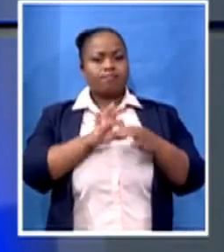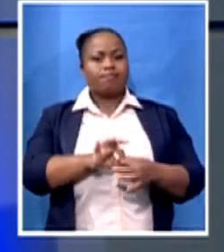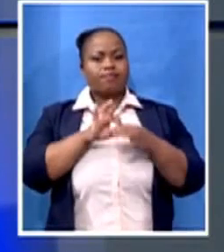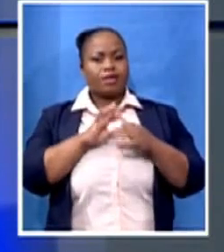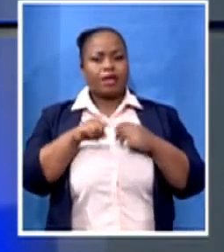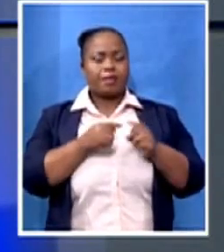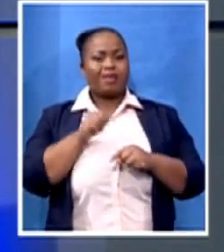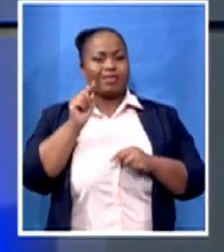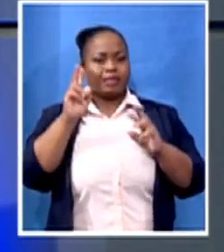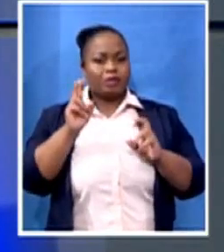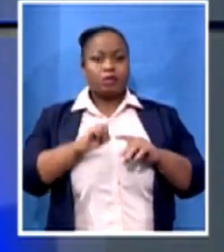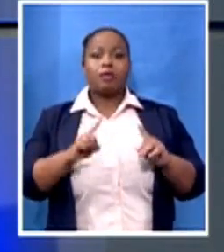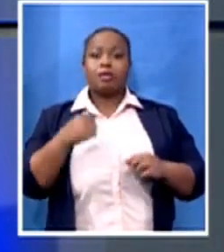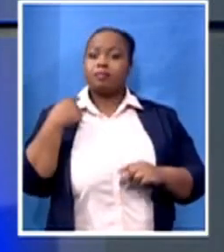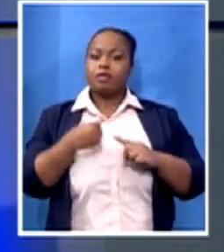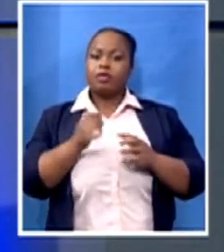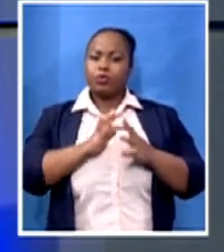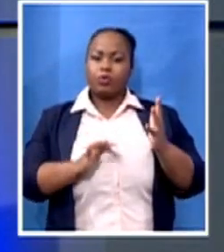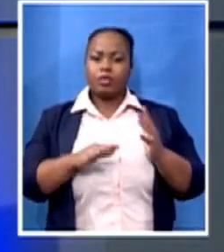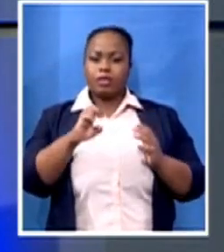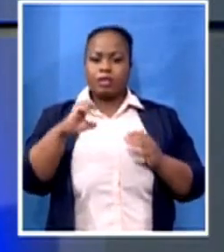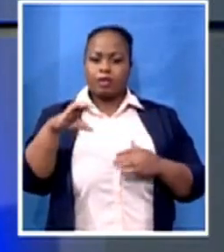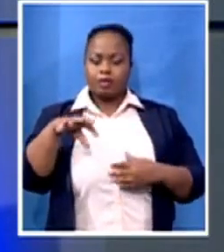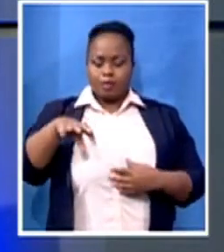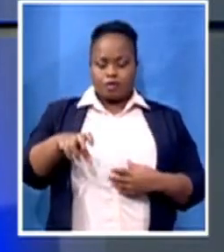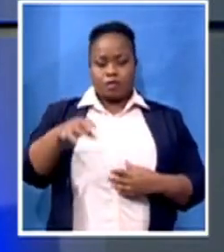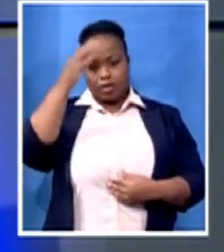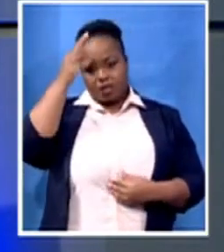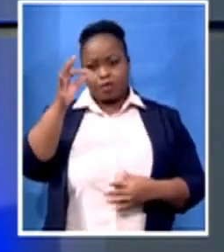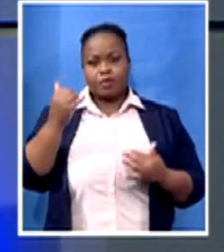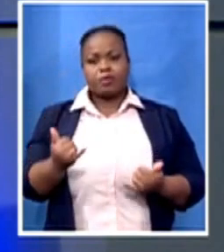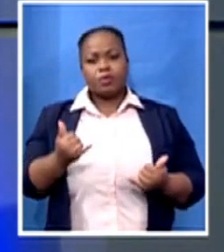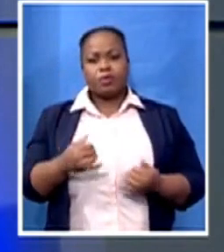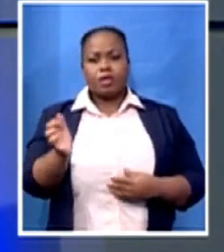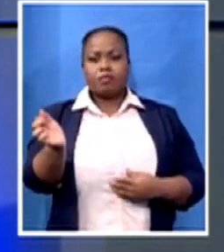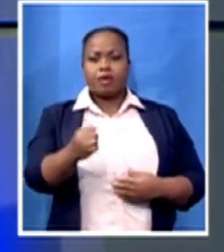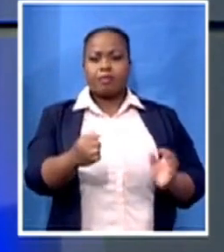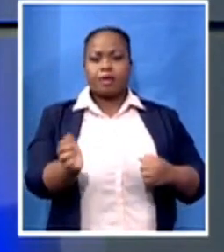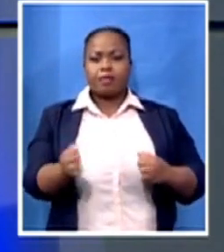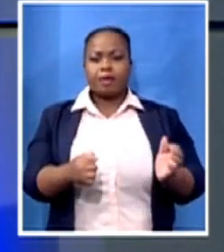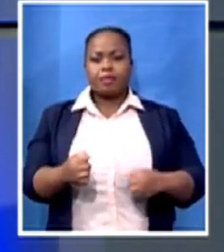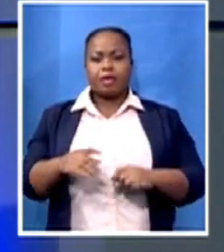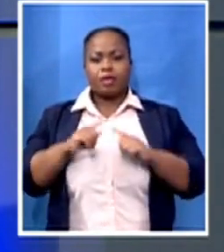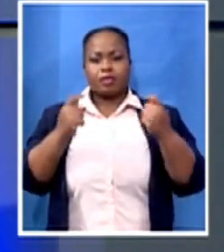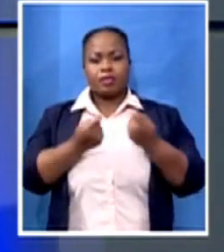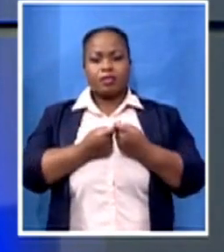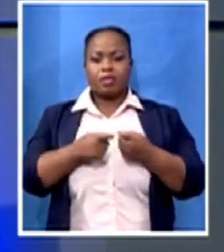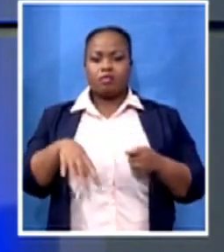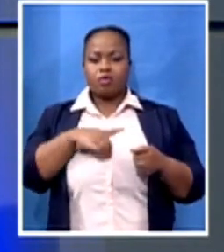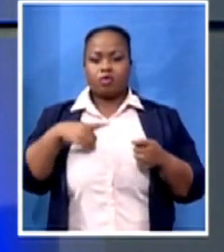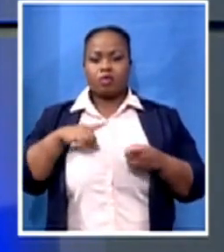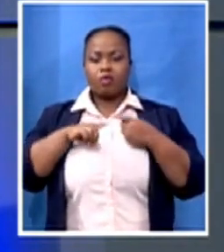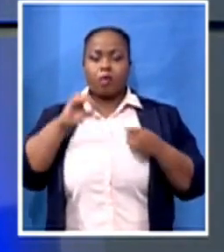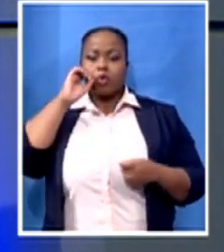The Eastern Cape provincial government today welcomes and deploys a team of Cuban doctors. This move is part of the containment and